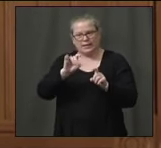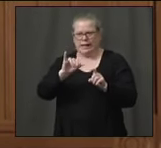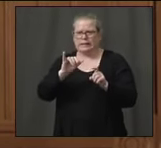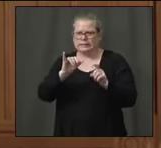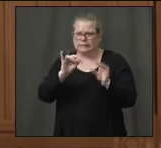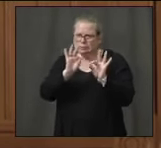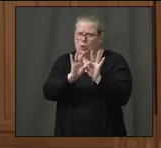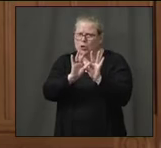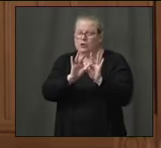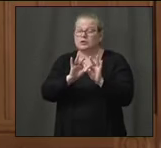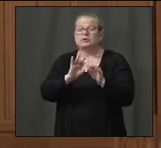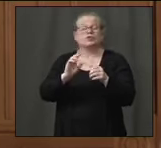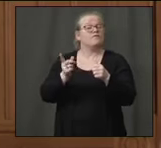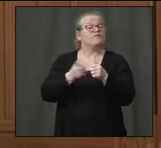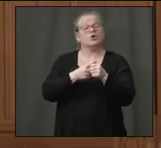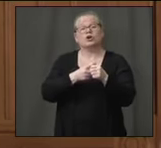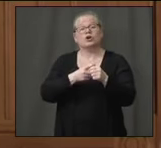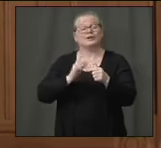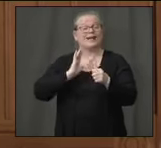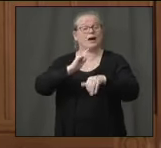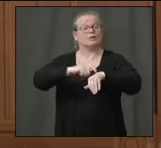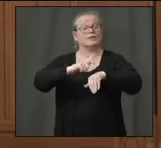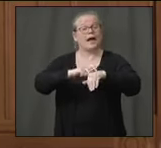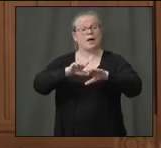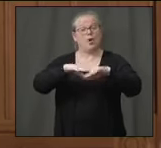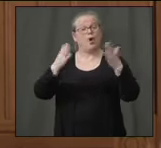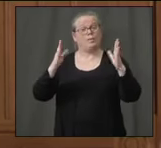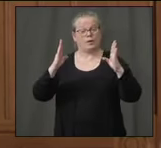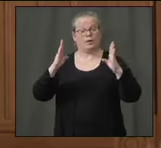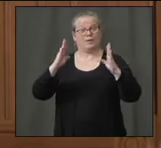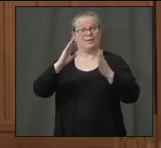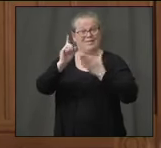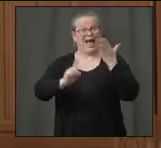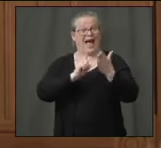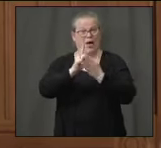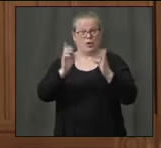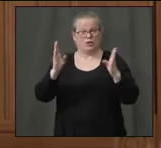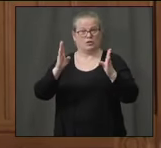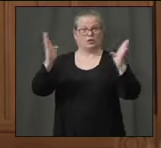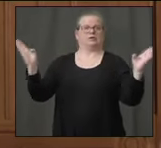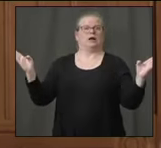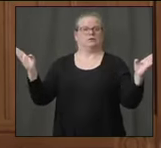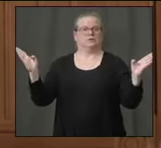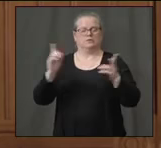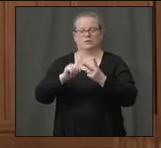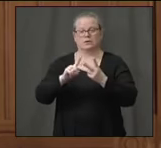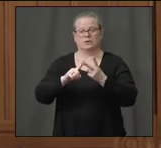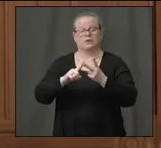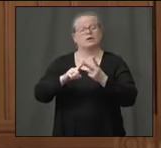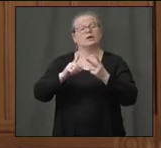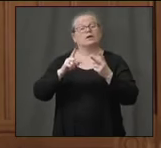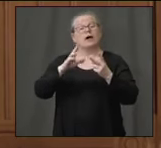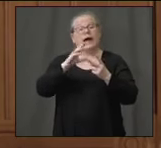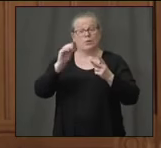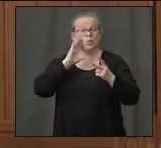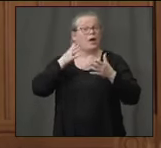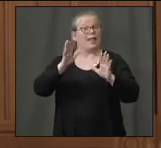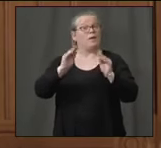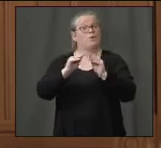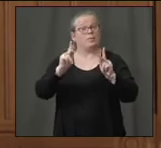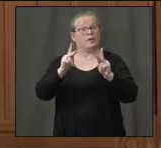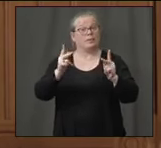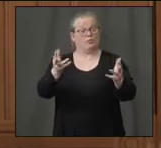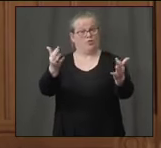to extend our hours, we're going to extend our capacity, and we're going to ensure that we can do 20, you know, for within Harvard HealthCare alone, over 2